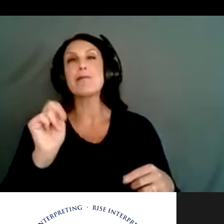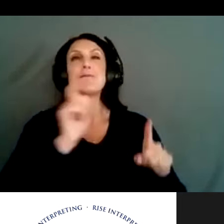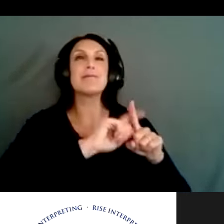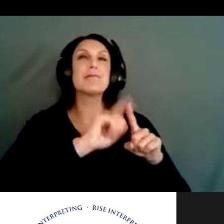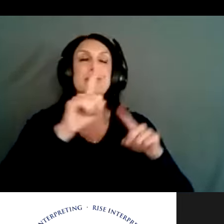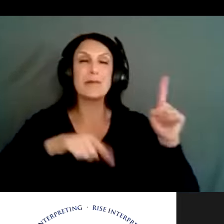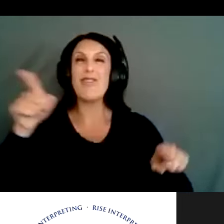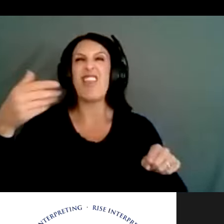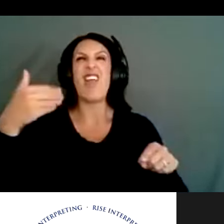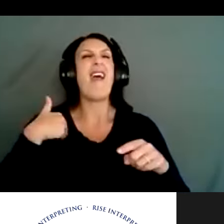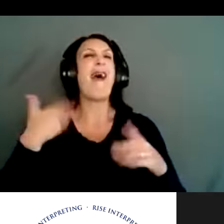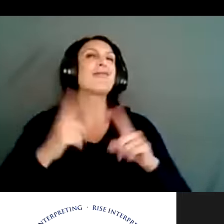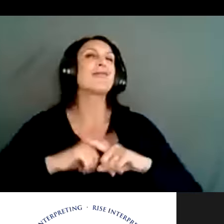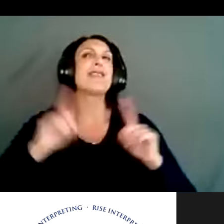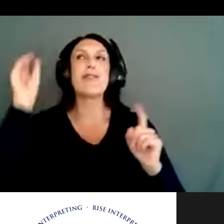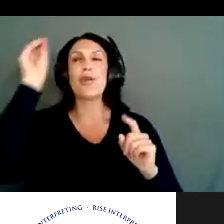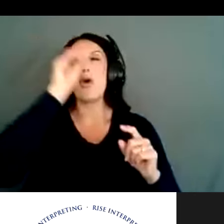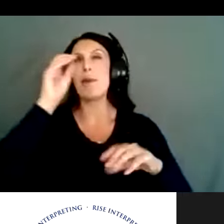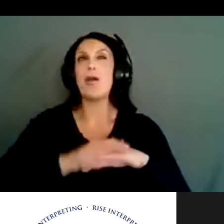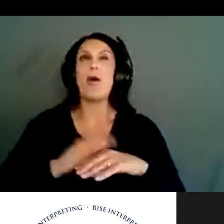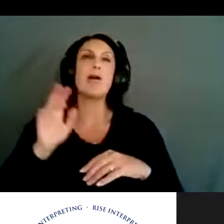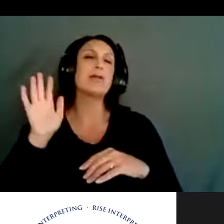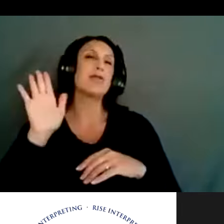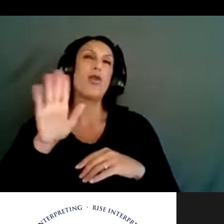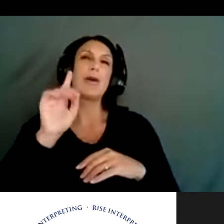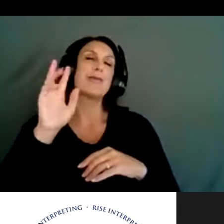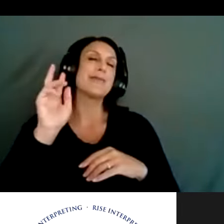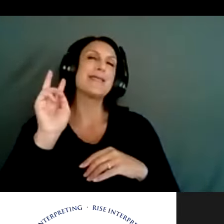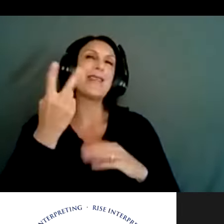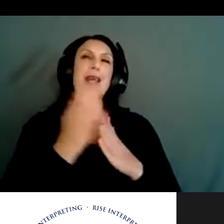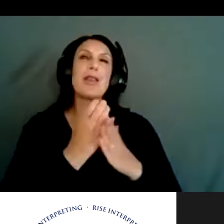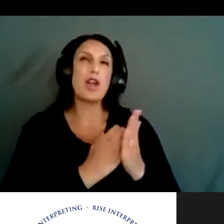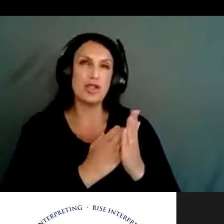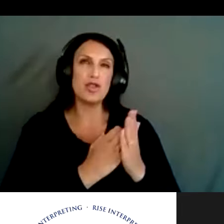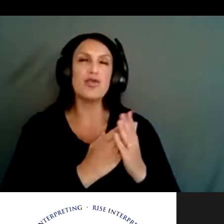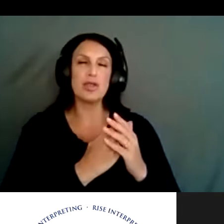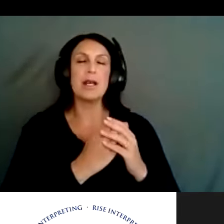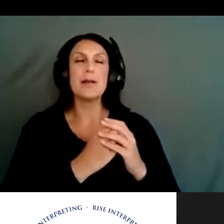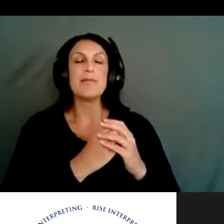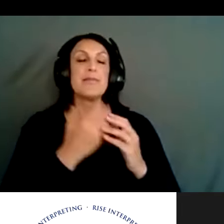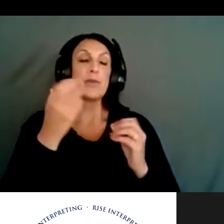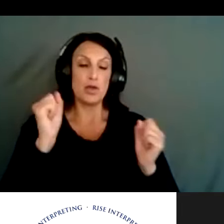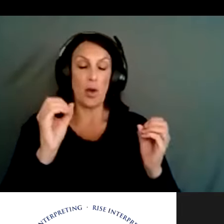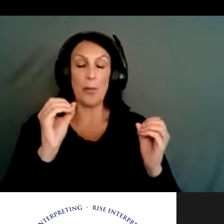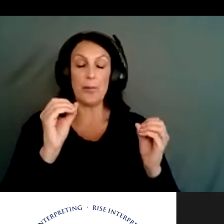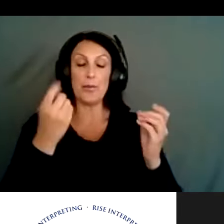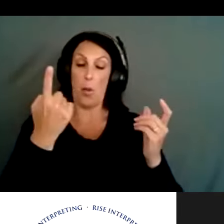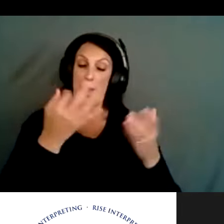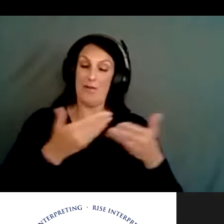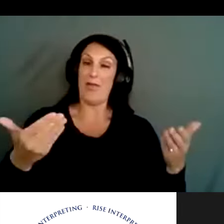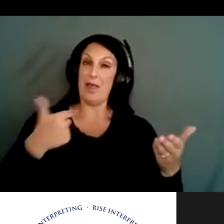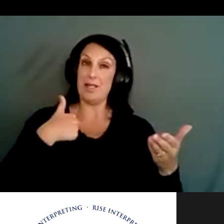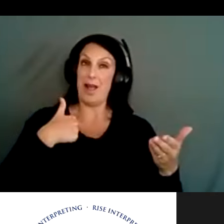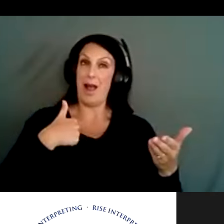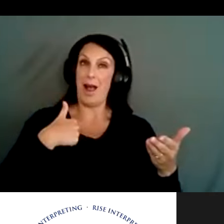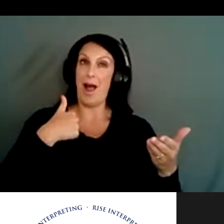Amendment rights. And they are very, most of the time, very opposed to gun violence restraining orders. One of the things of note, though, is